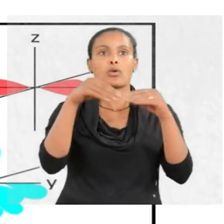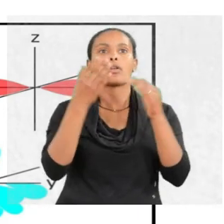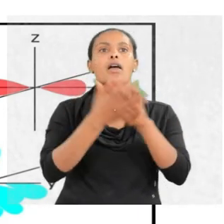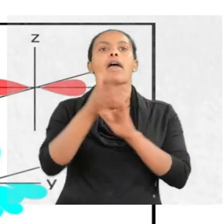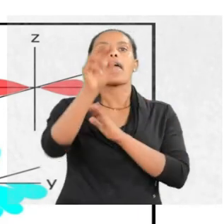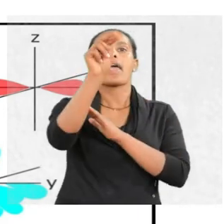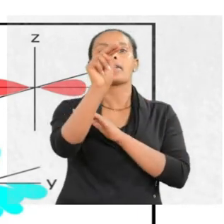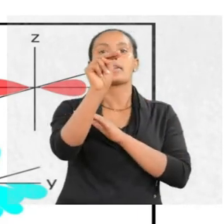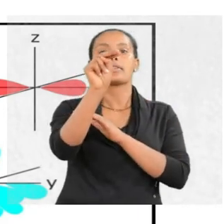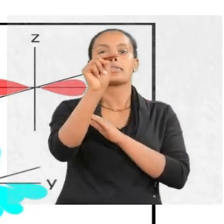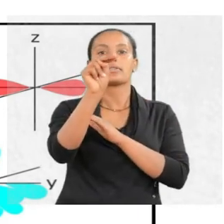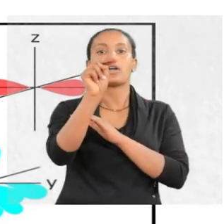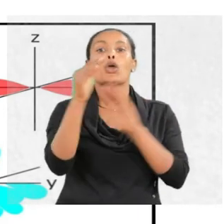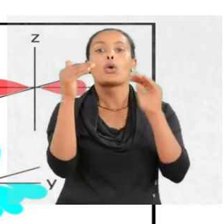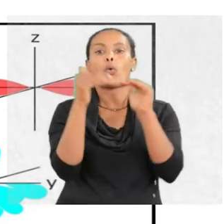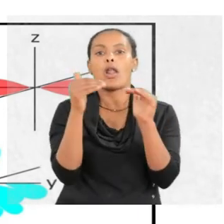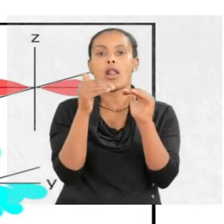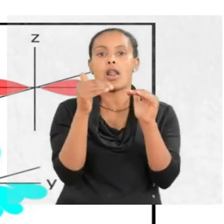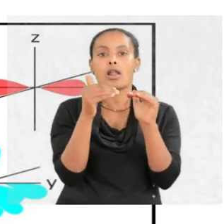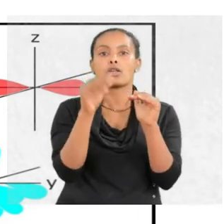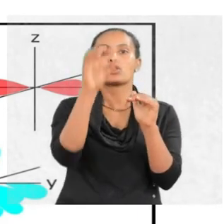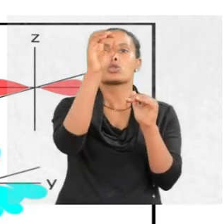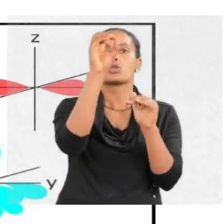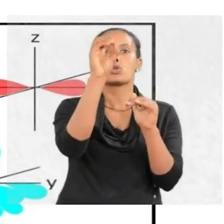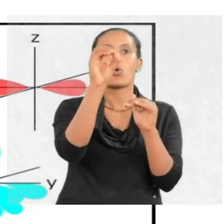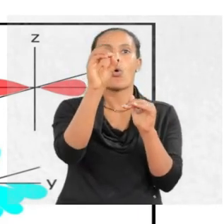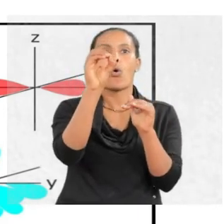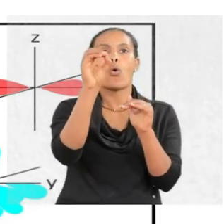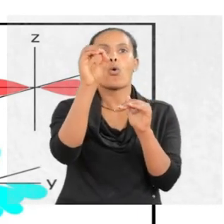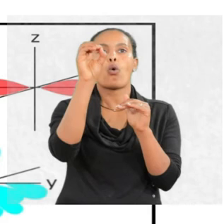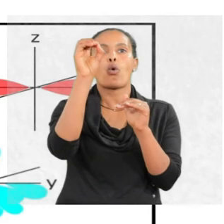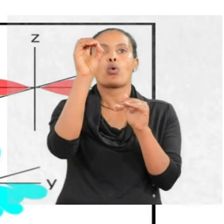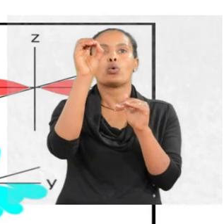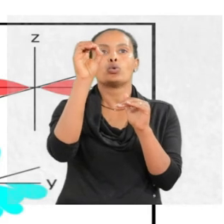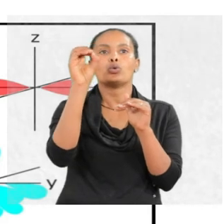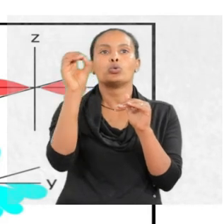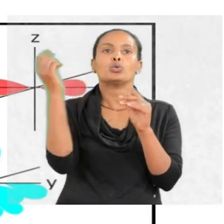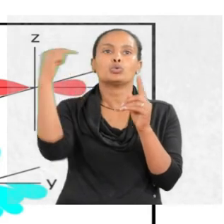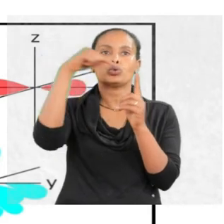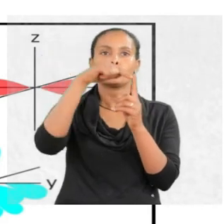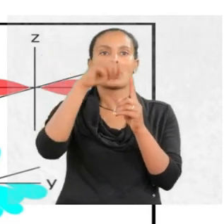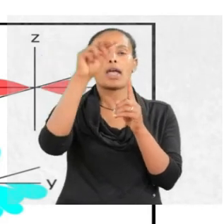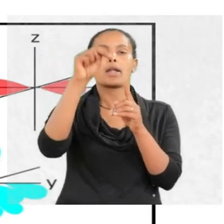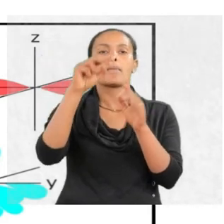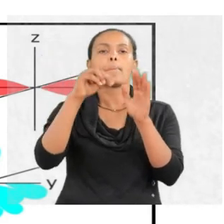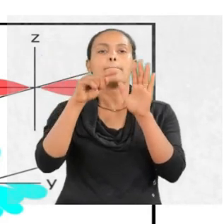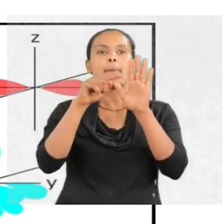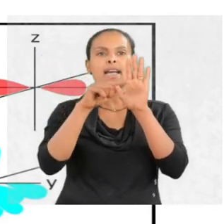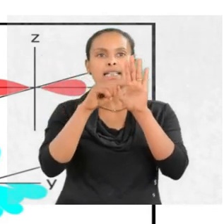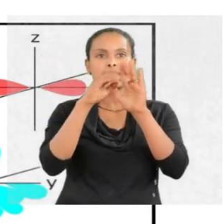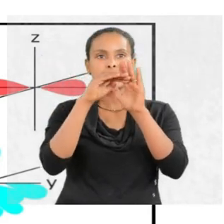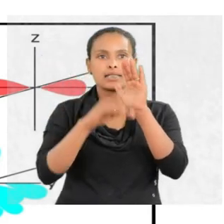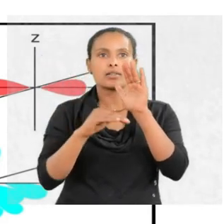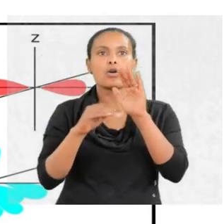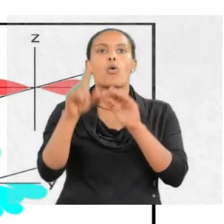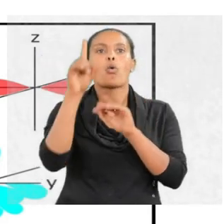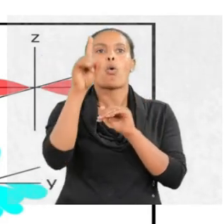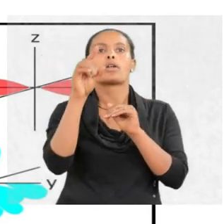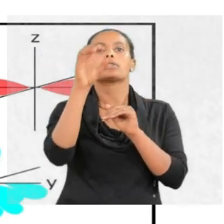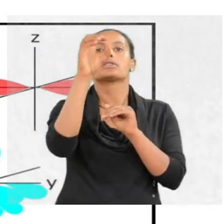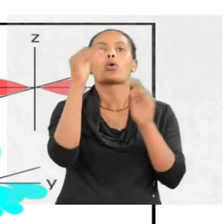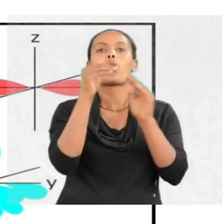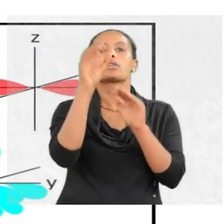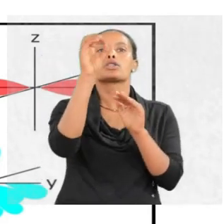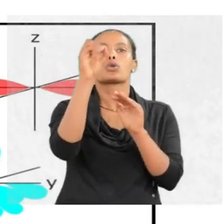l equals zero to n minus one, equal zero to